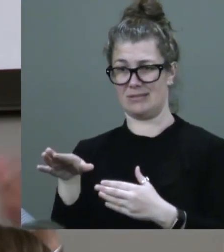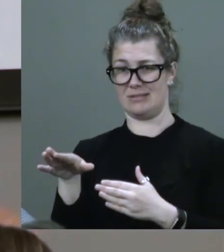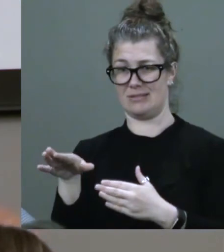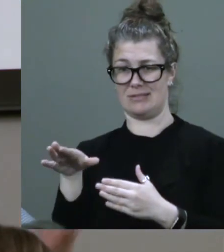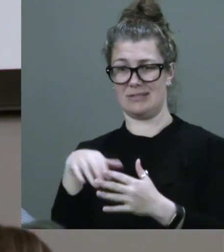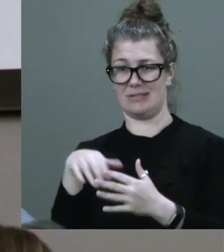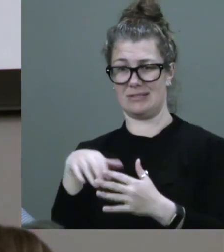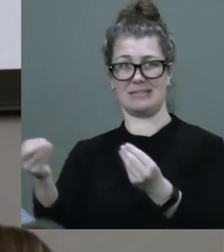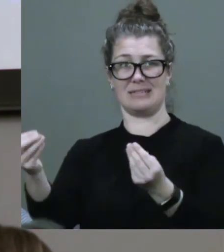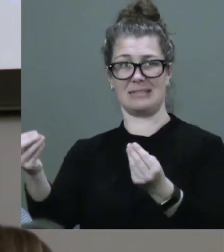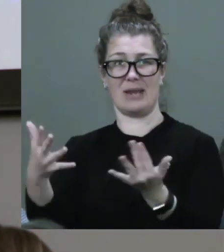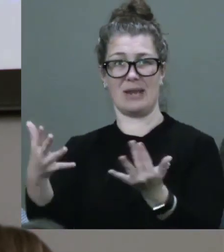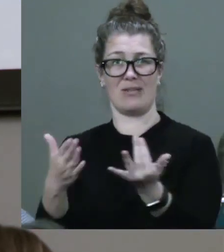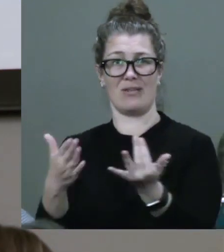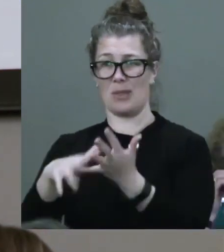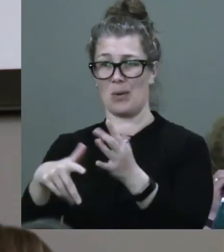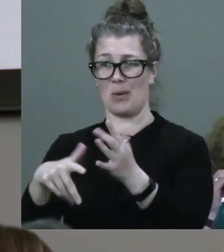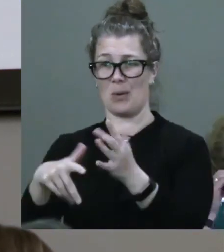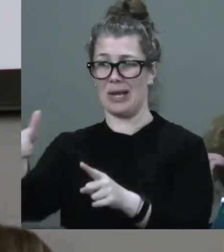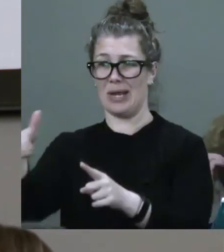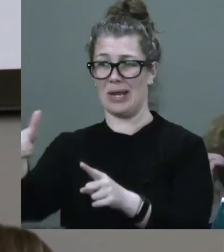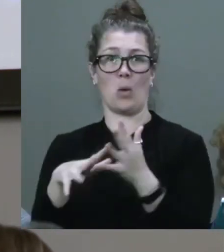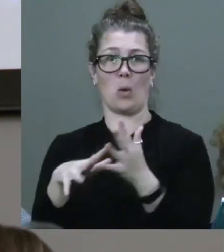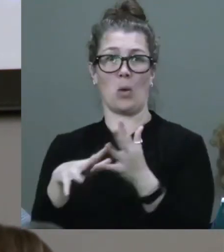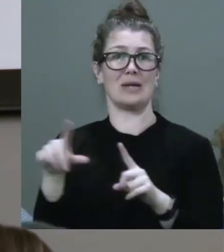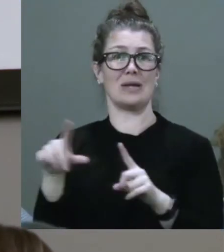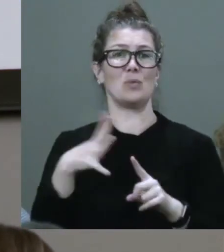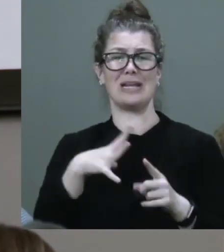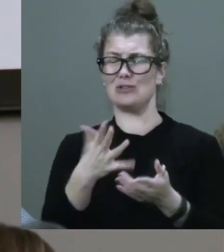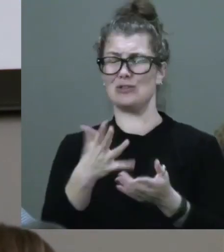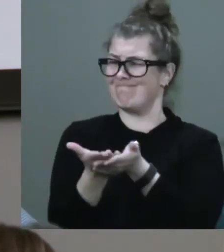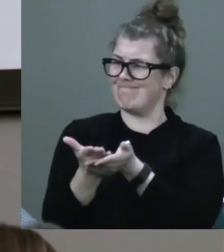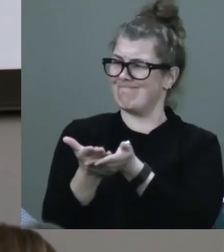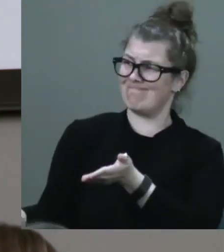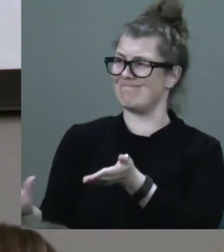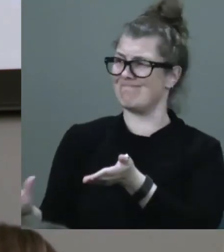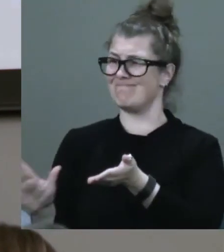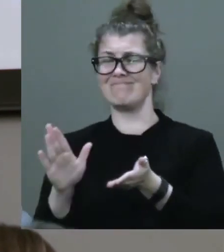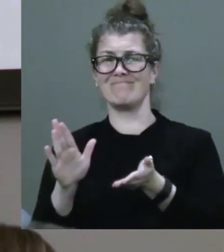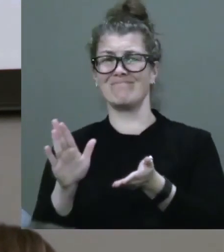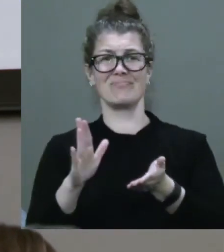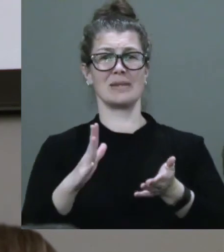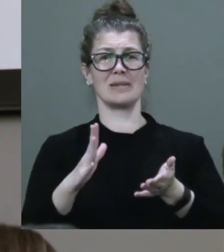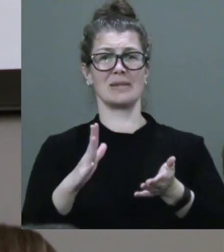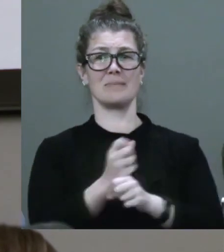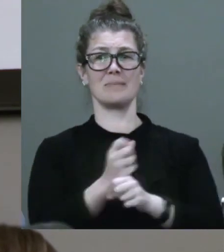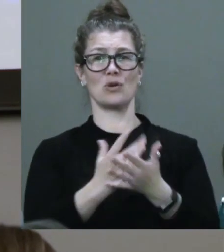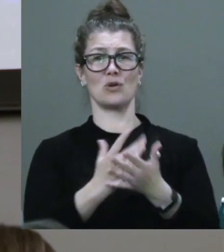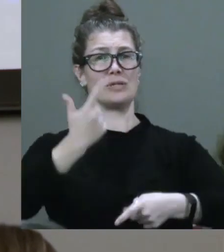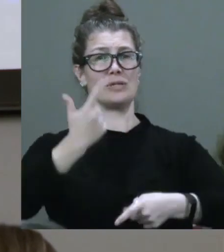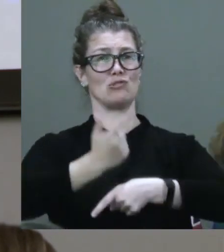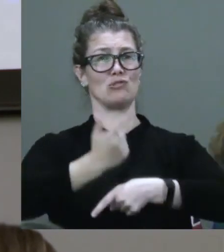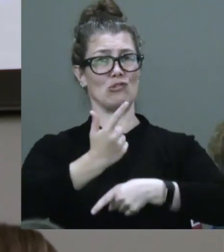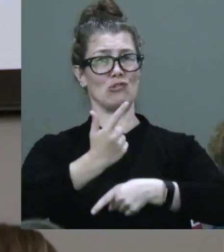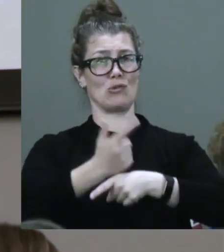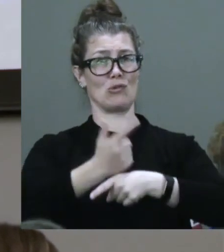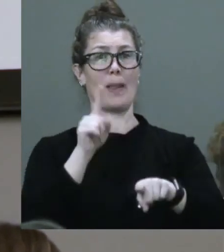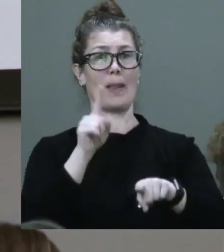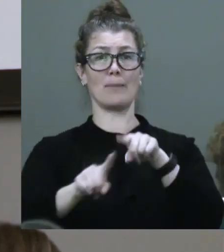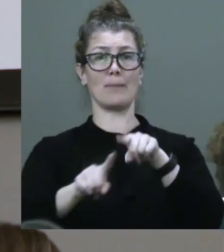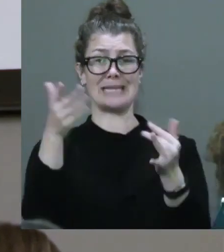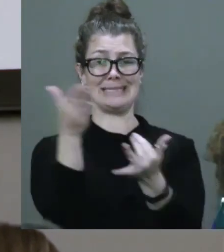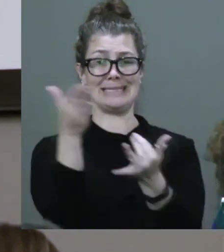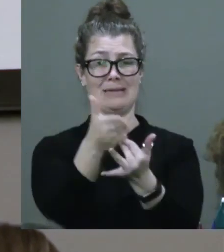all of that stuff, we need to clear away those cold webs and make sure that when we speak, we speak in the most accessible